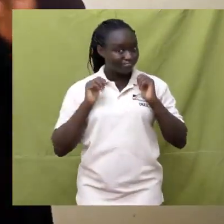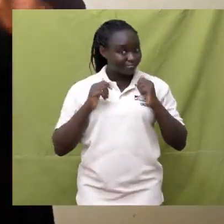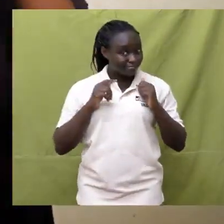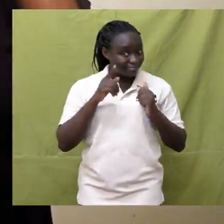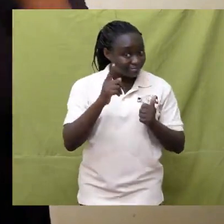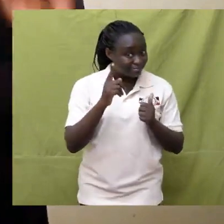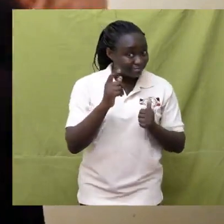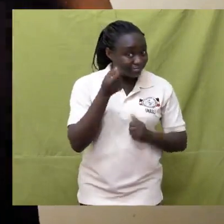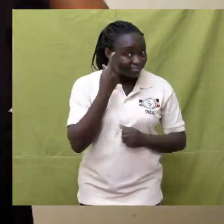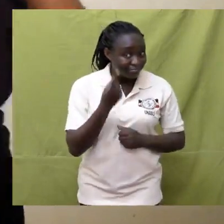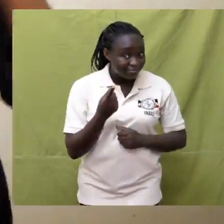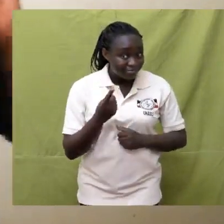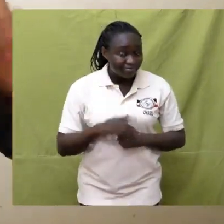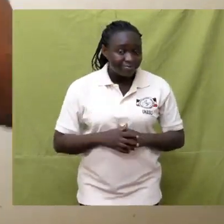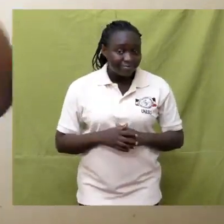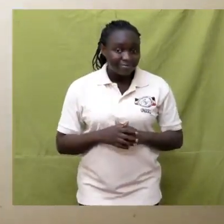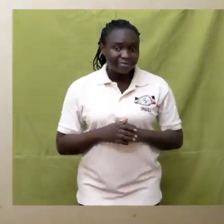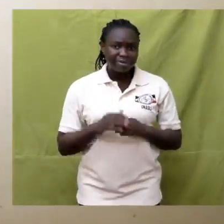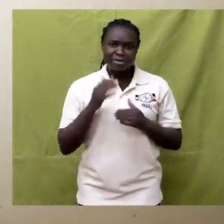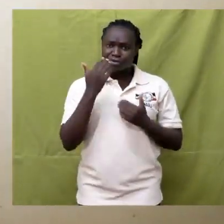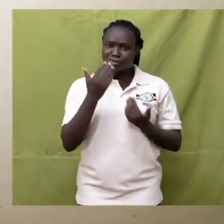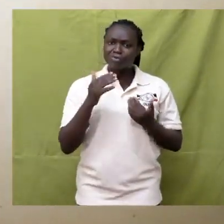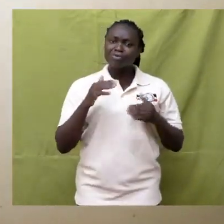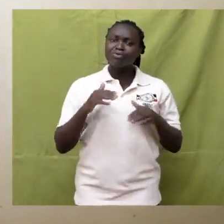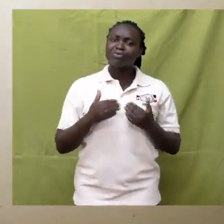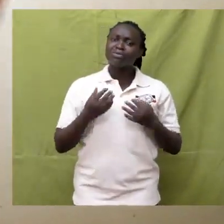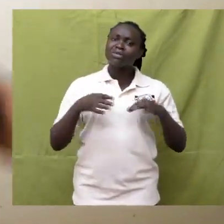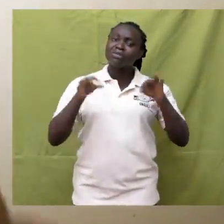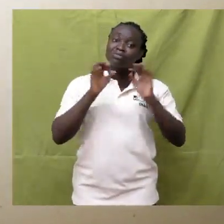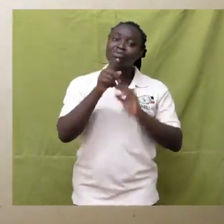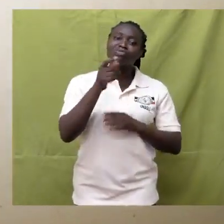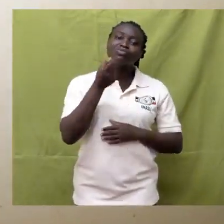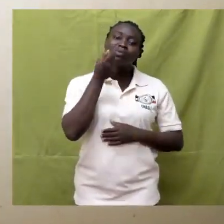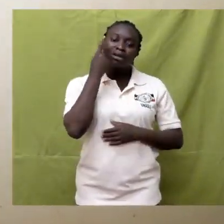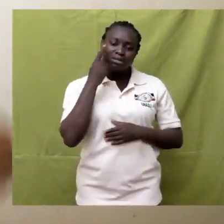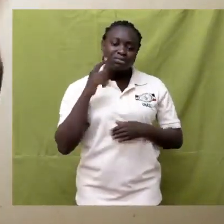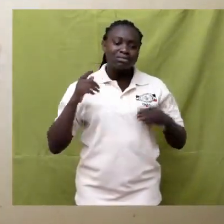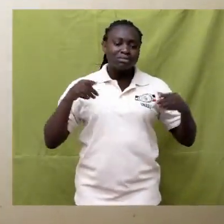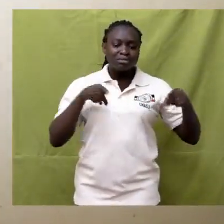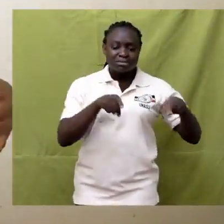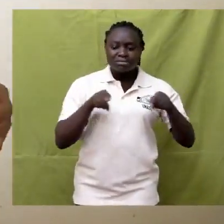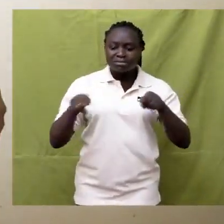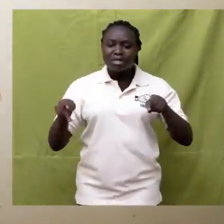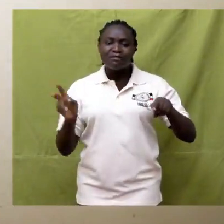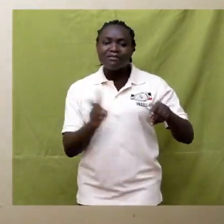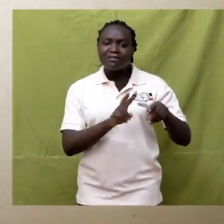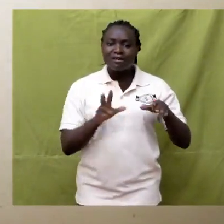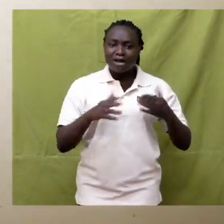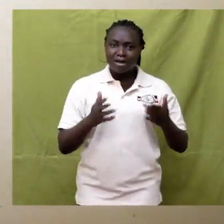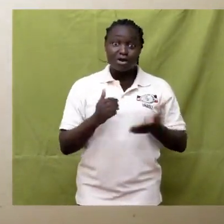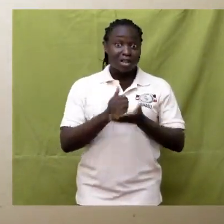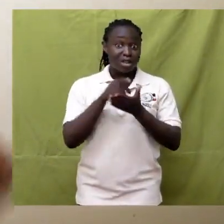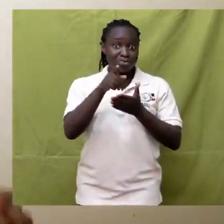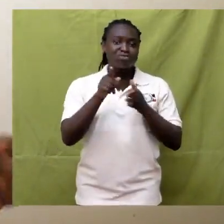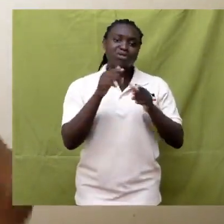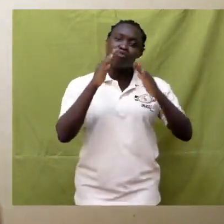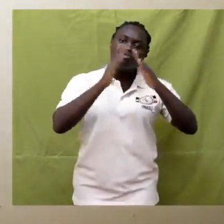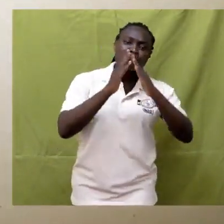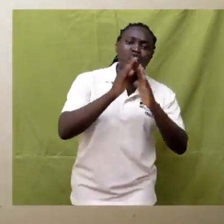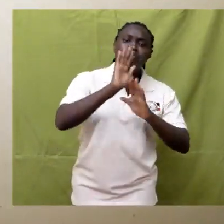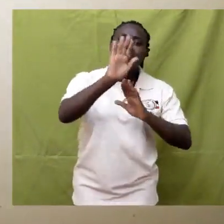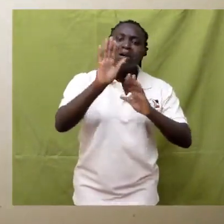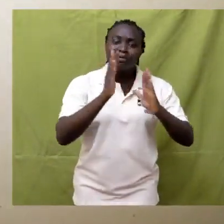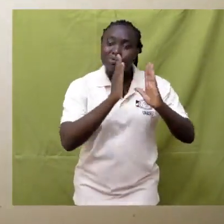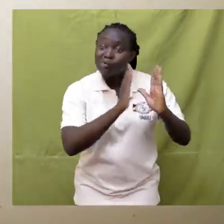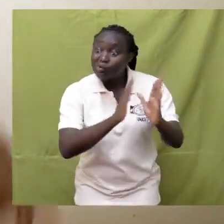Understanding equivalent sets Will help you To put things At home In order